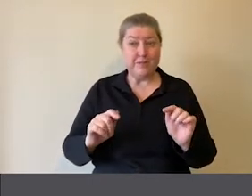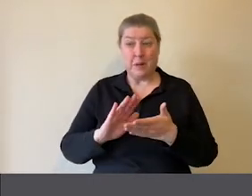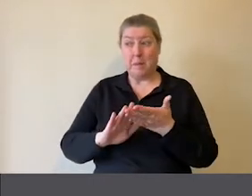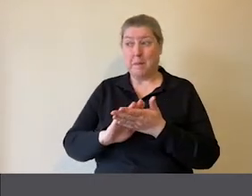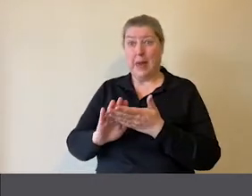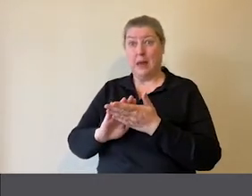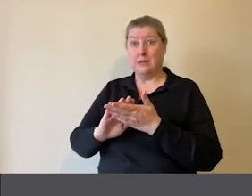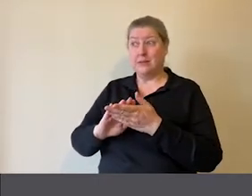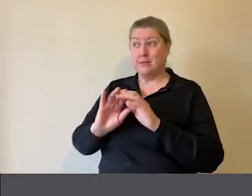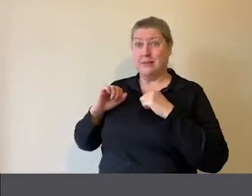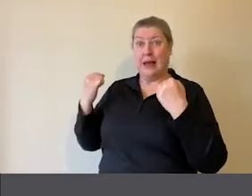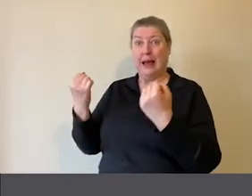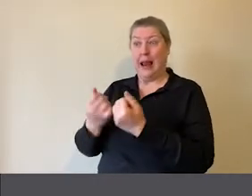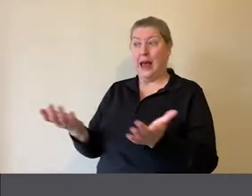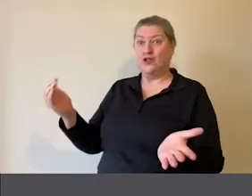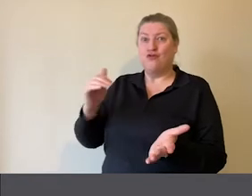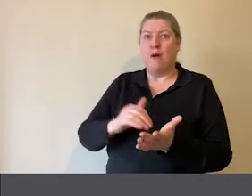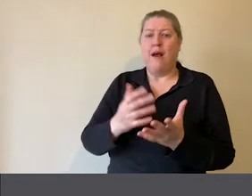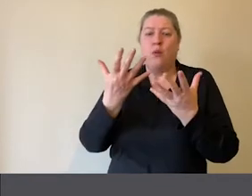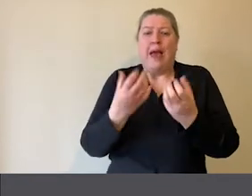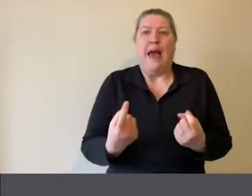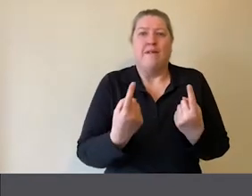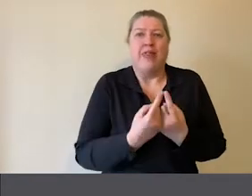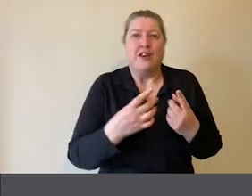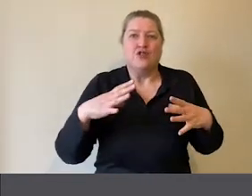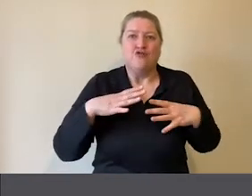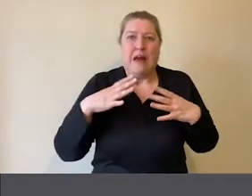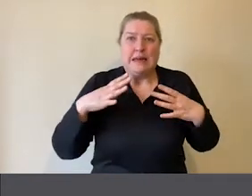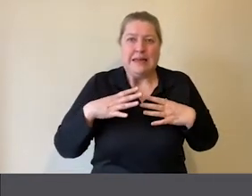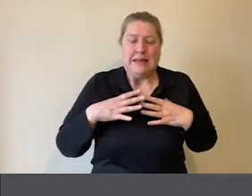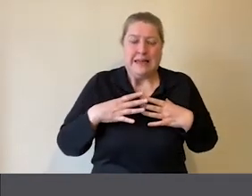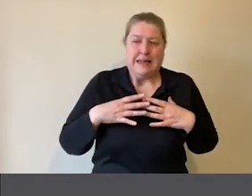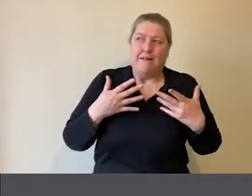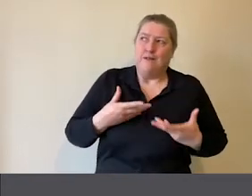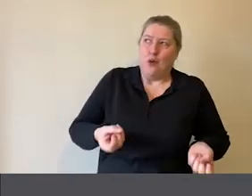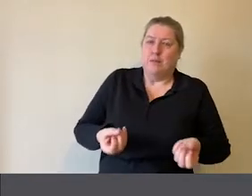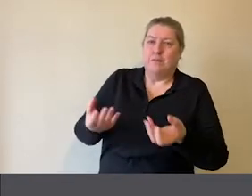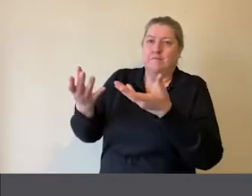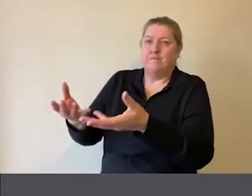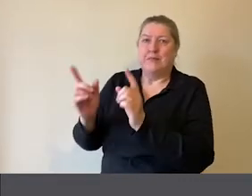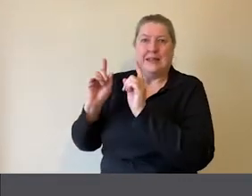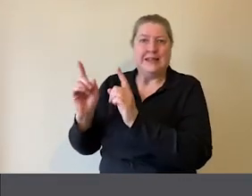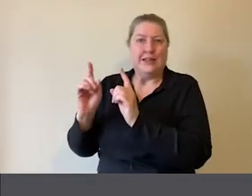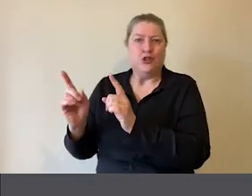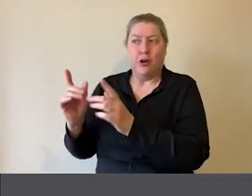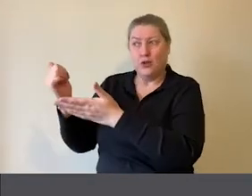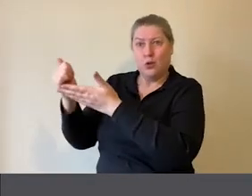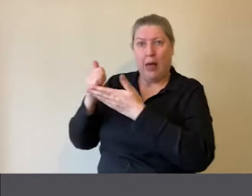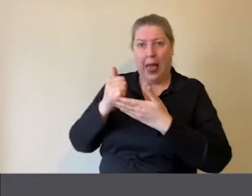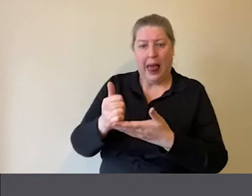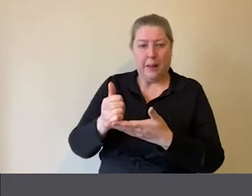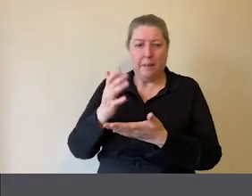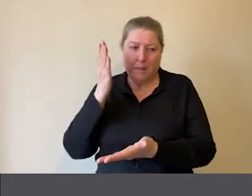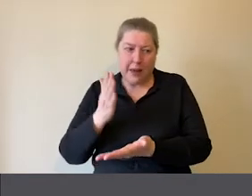arrives, we have some tools which we can put at the disposal of the teacher to help them ensure